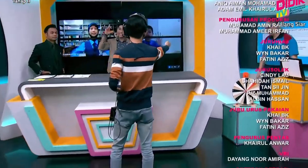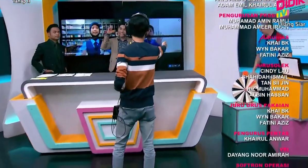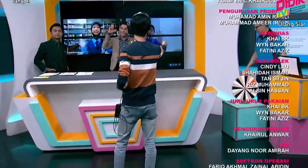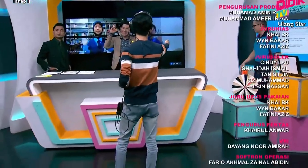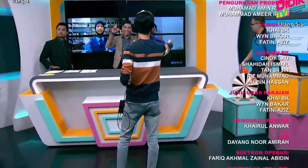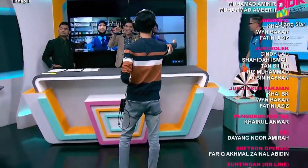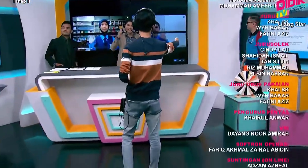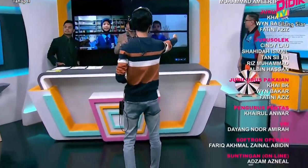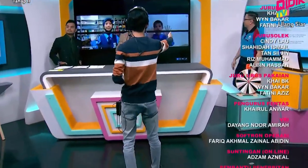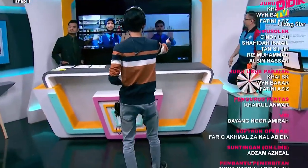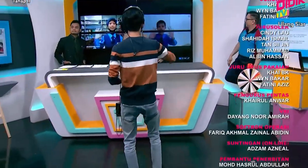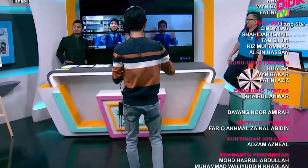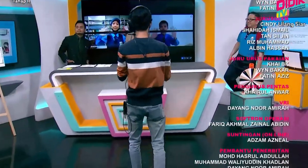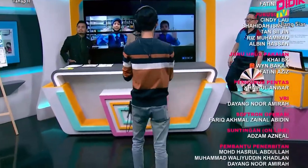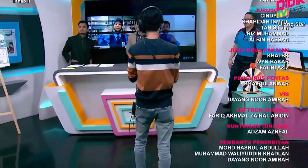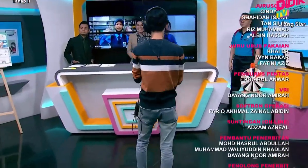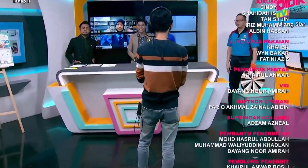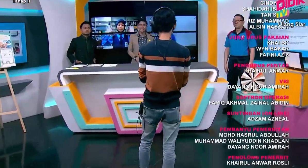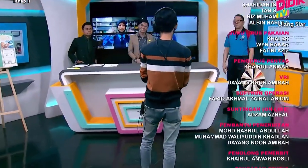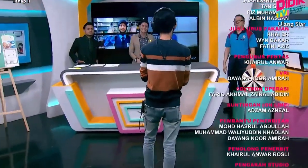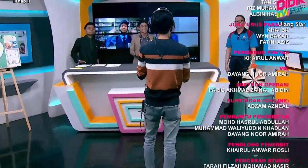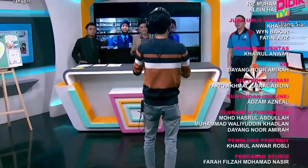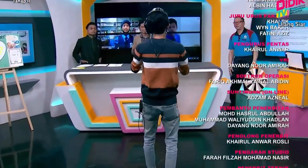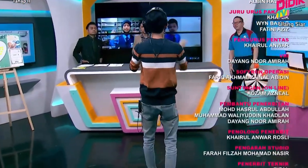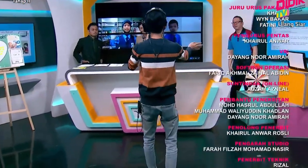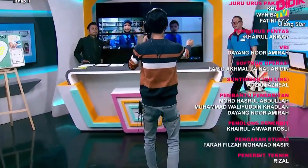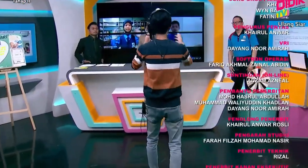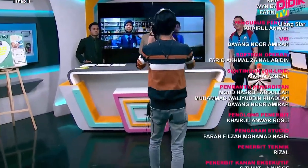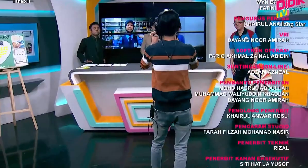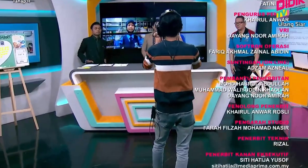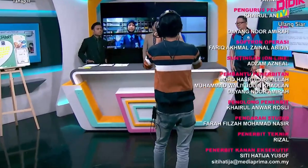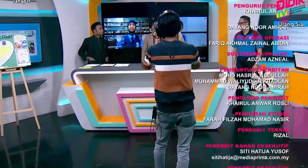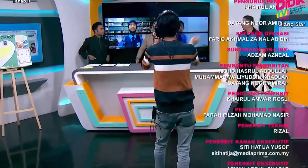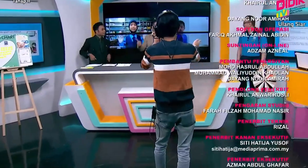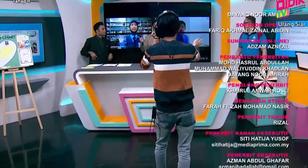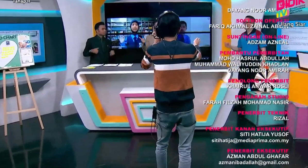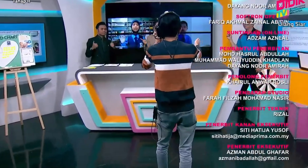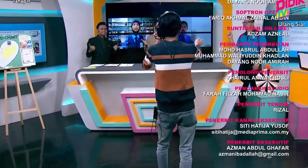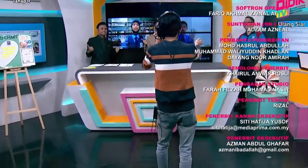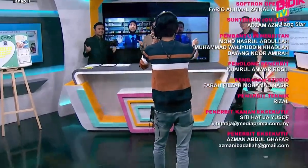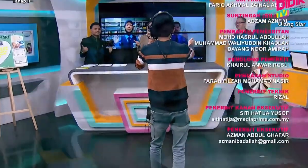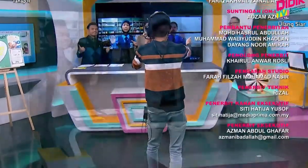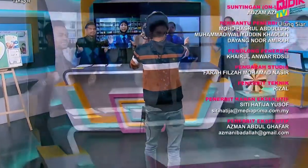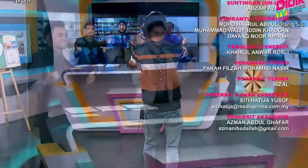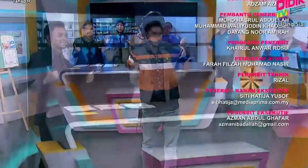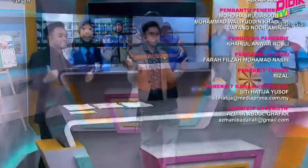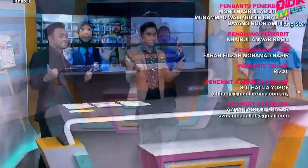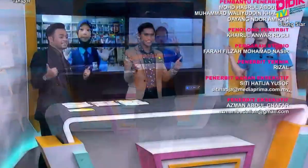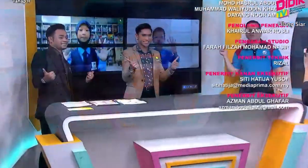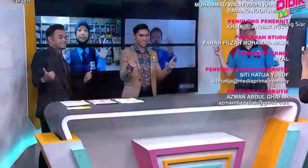Terima kasih kerana menonton!